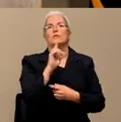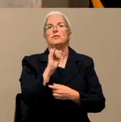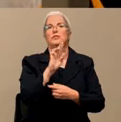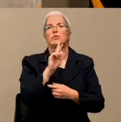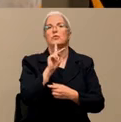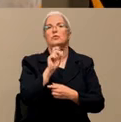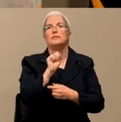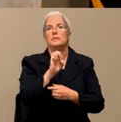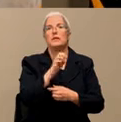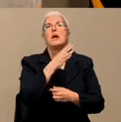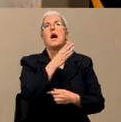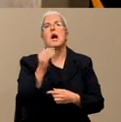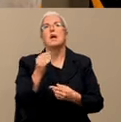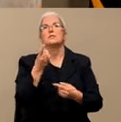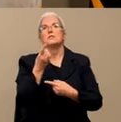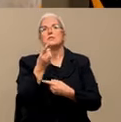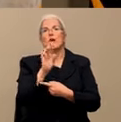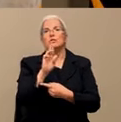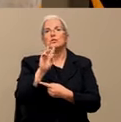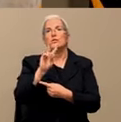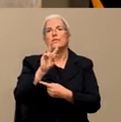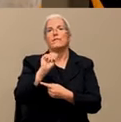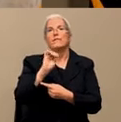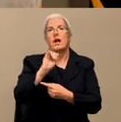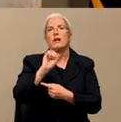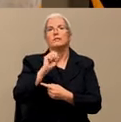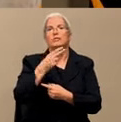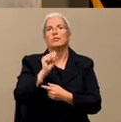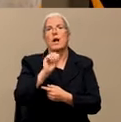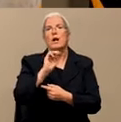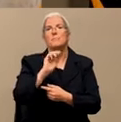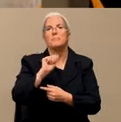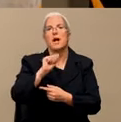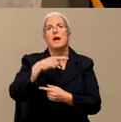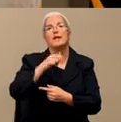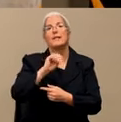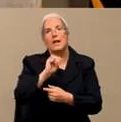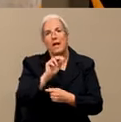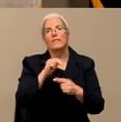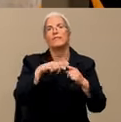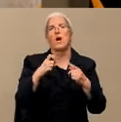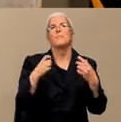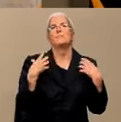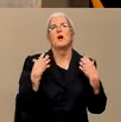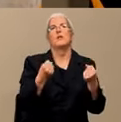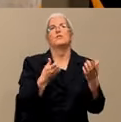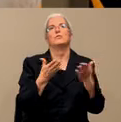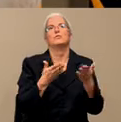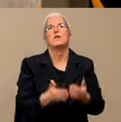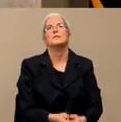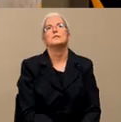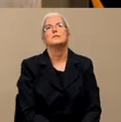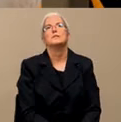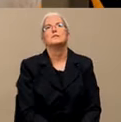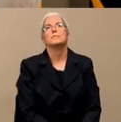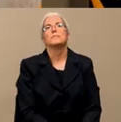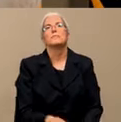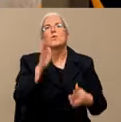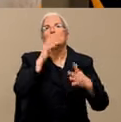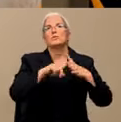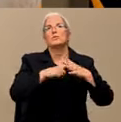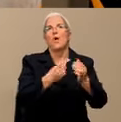Thank you all for joining us this evening. Dr. V, we'll start with you for a quick update on what is happening today in the COVID-19 response.